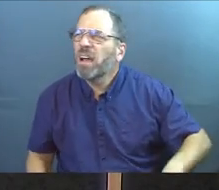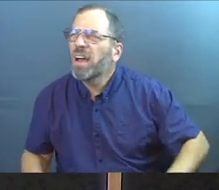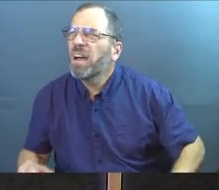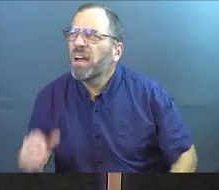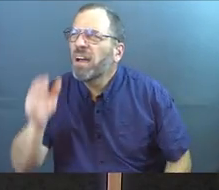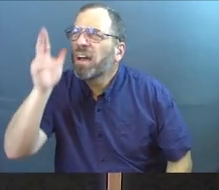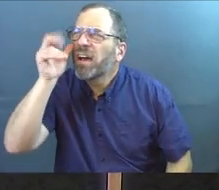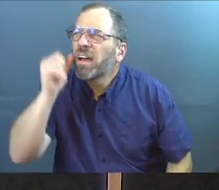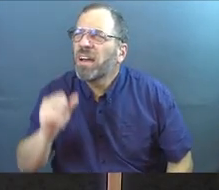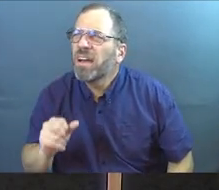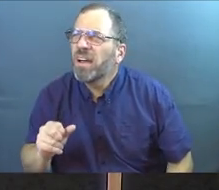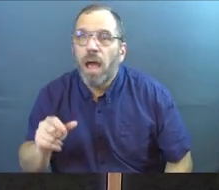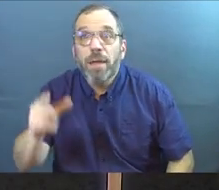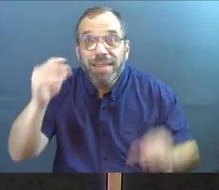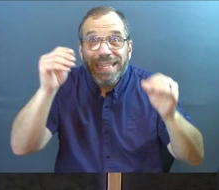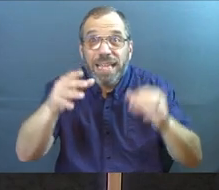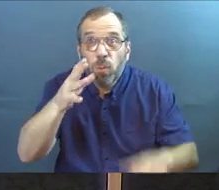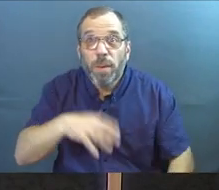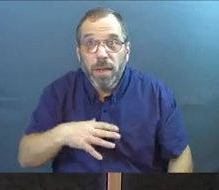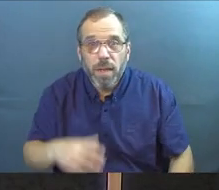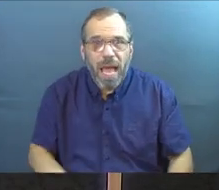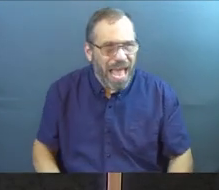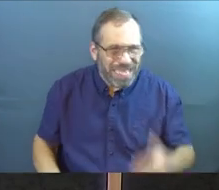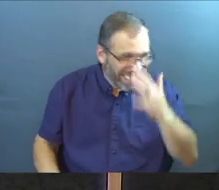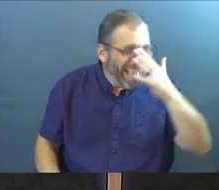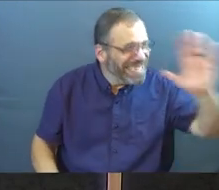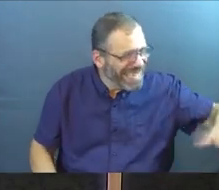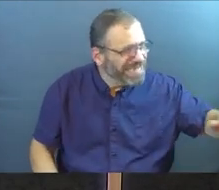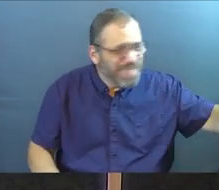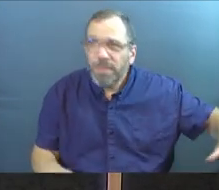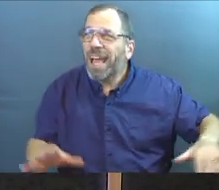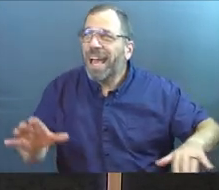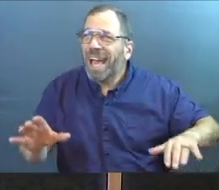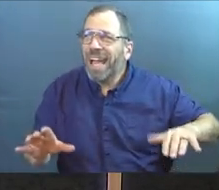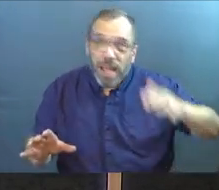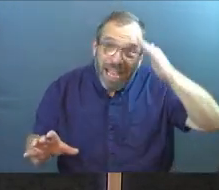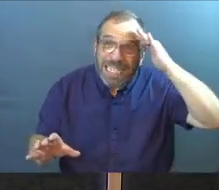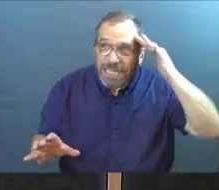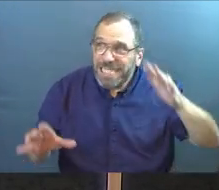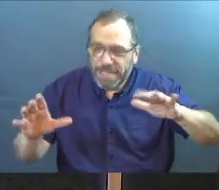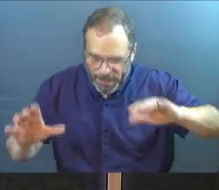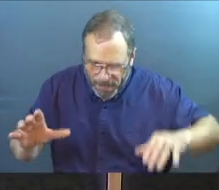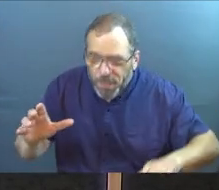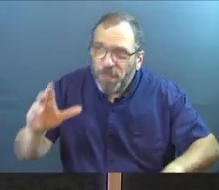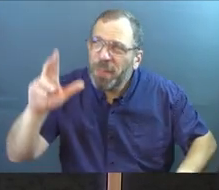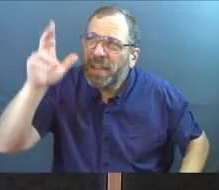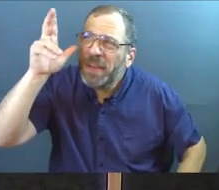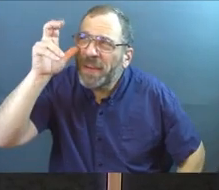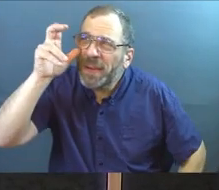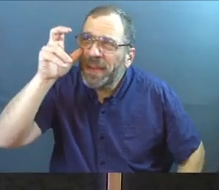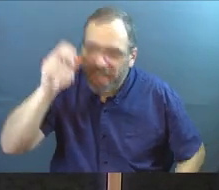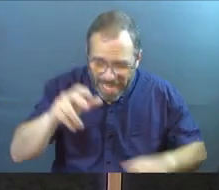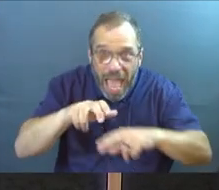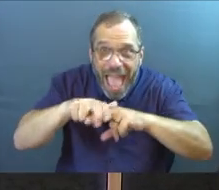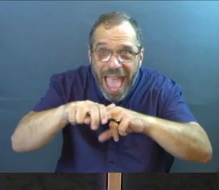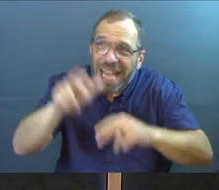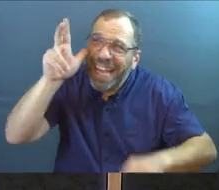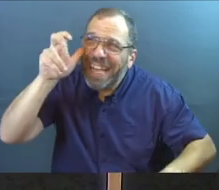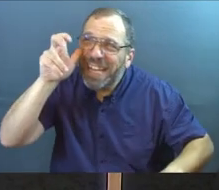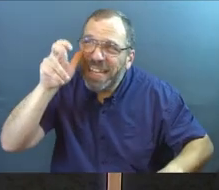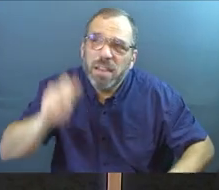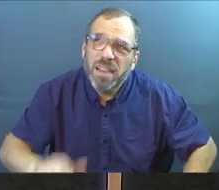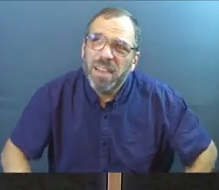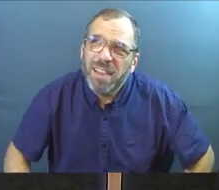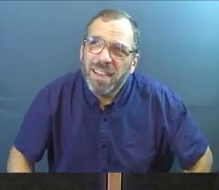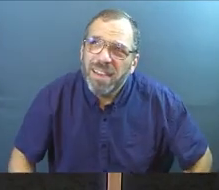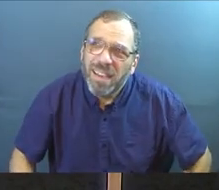could hear what she said. And they were still struggling to hear, so they had to walk actually closer to her and quiet down in